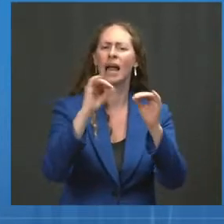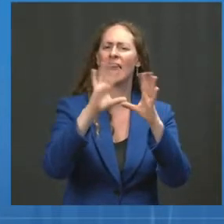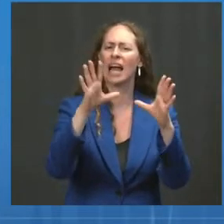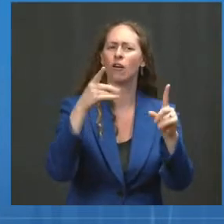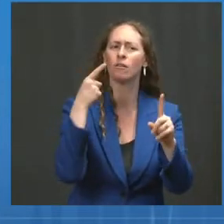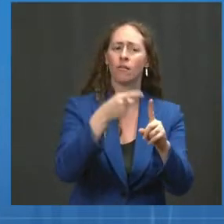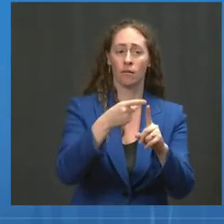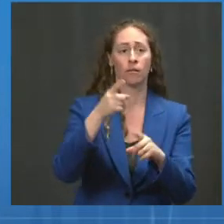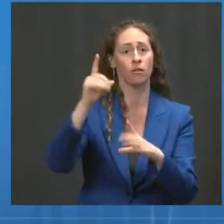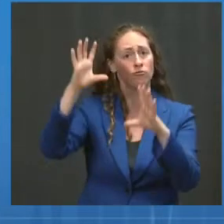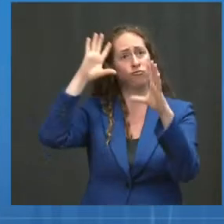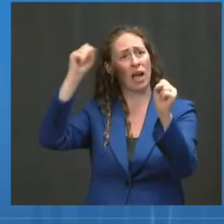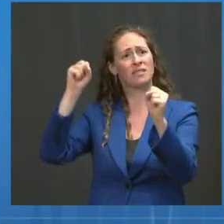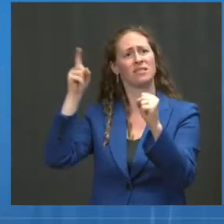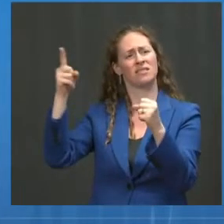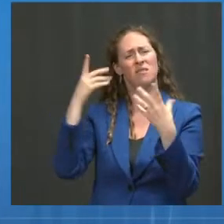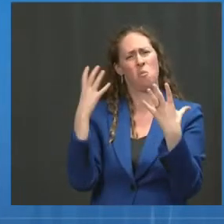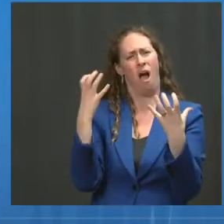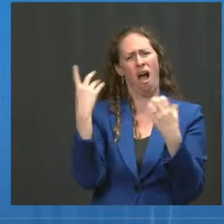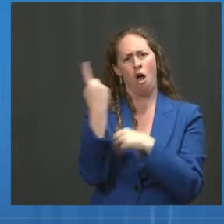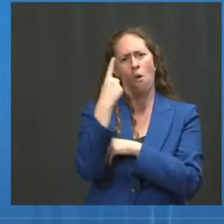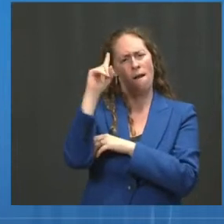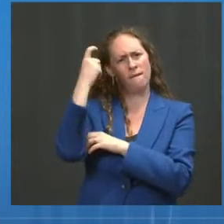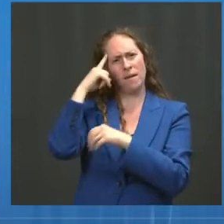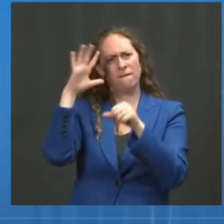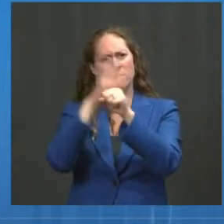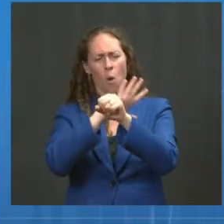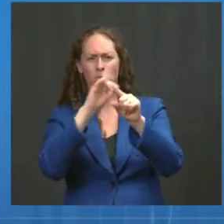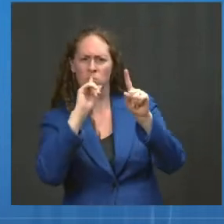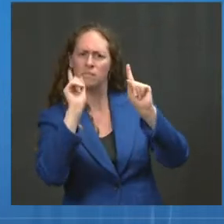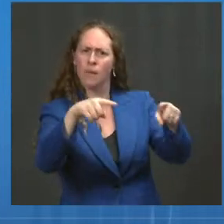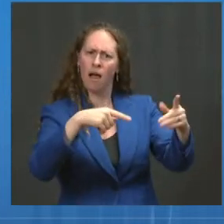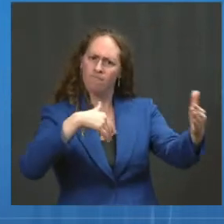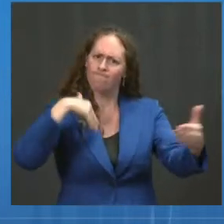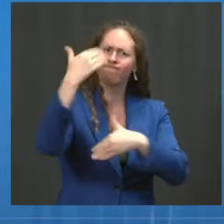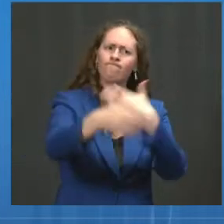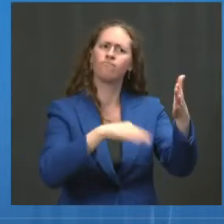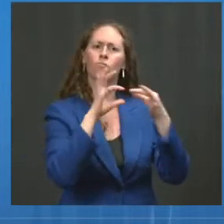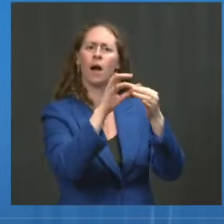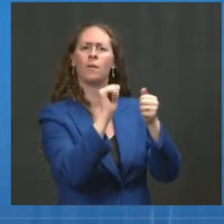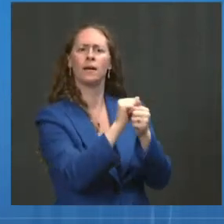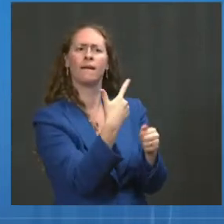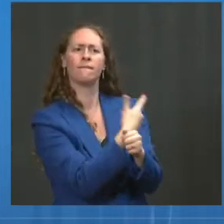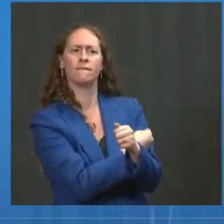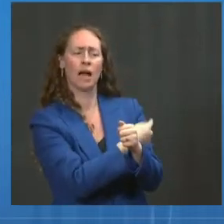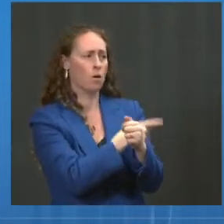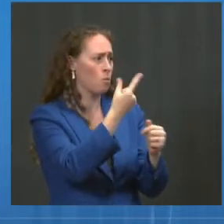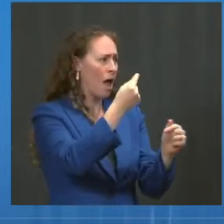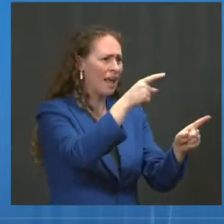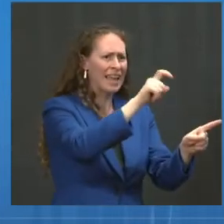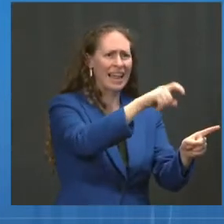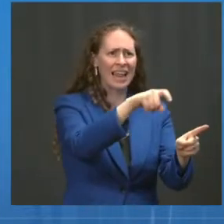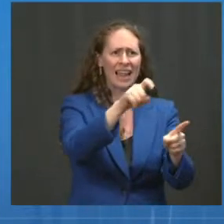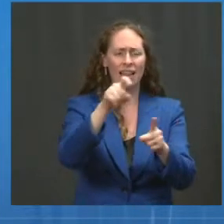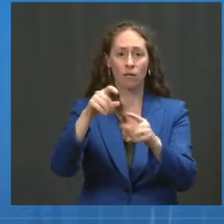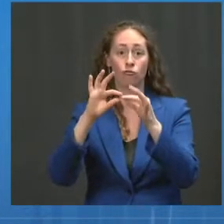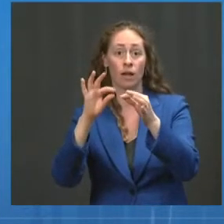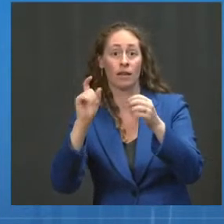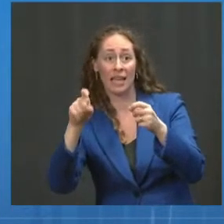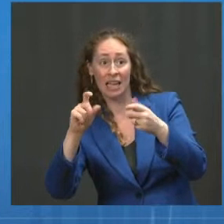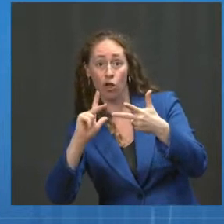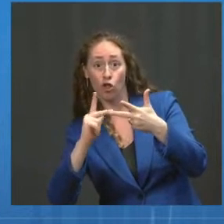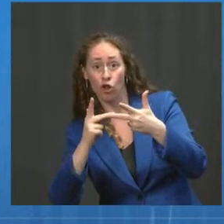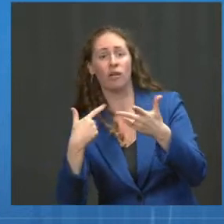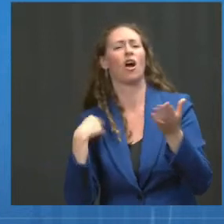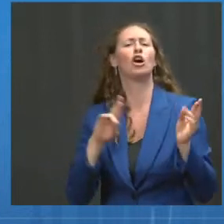vaccination effort is ready to get every American who needs one a booster shot. Pending